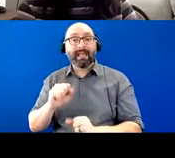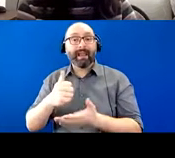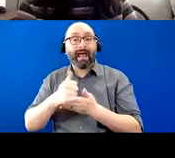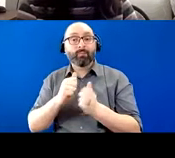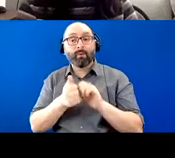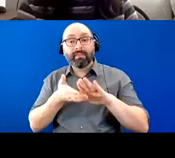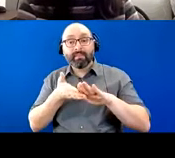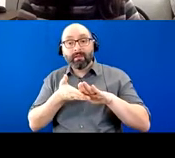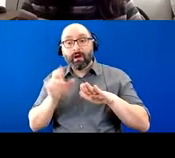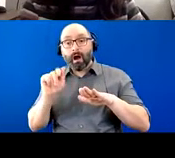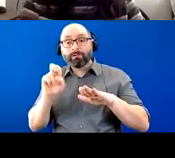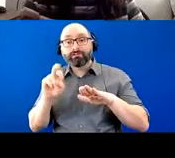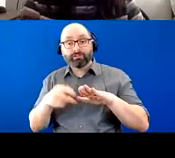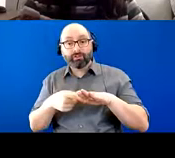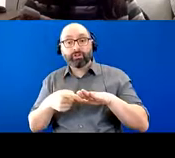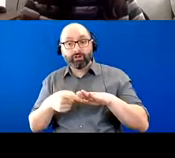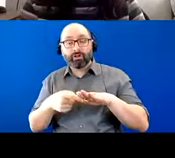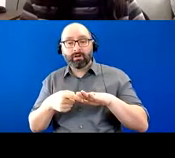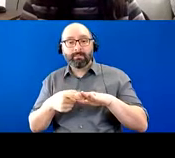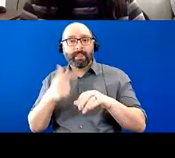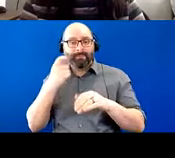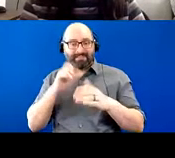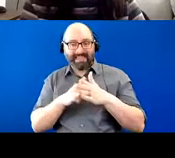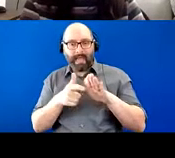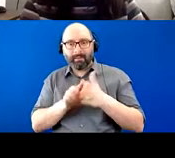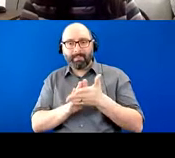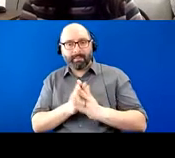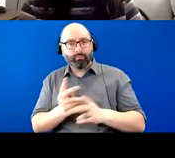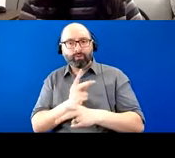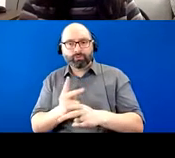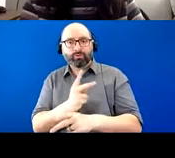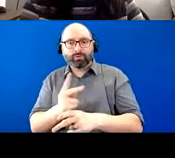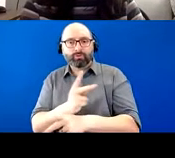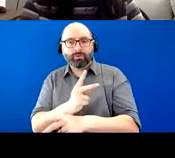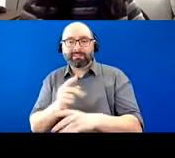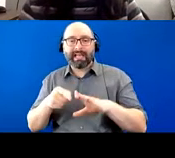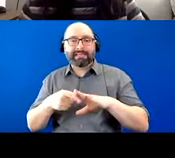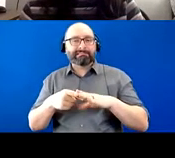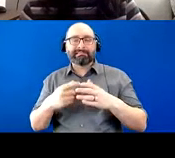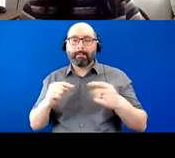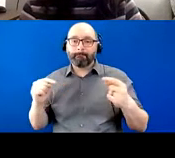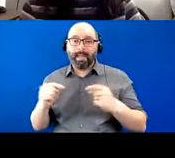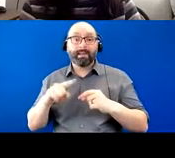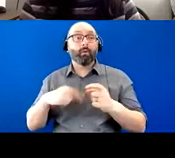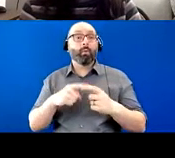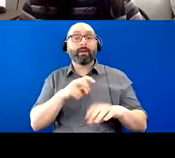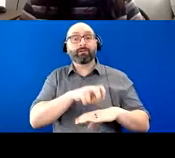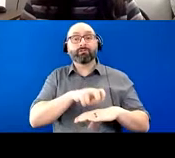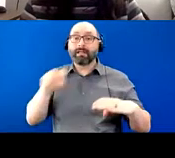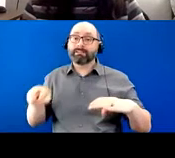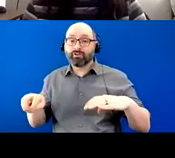on his foot. Um, since that was beginning to worsen and it was causing him quite a bit of pain when they were transferring him.